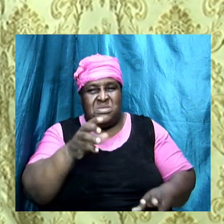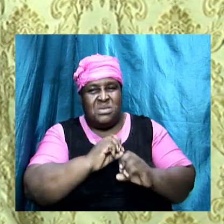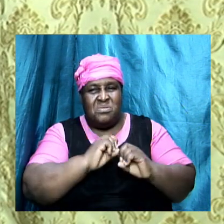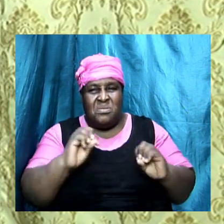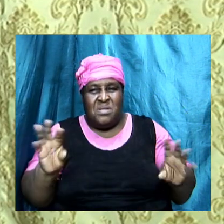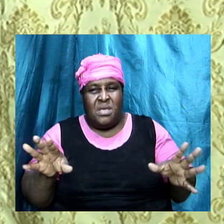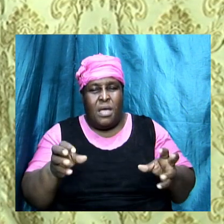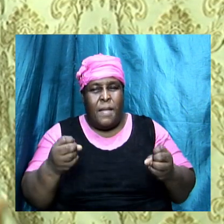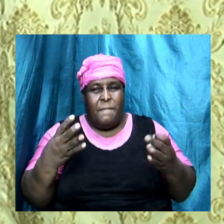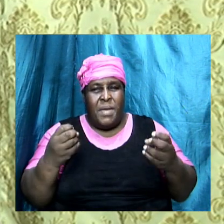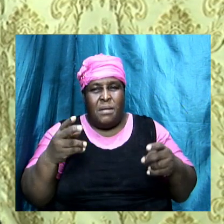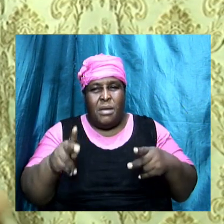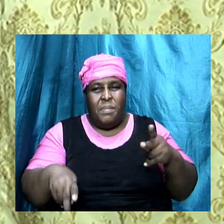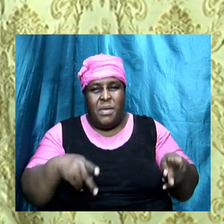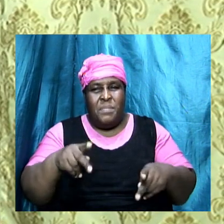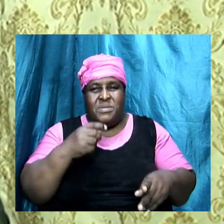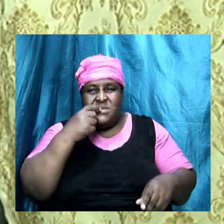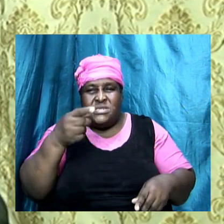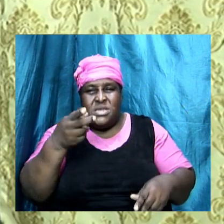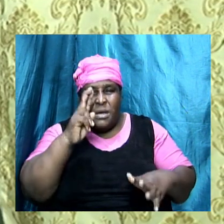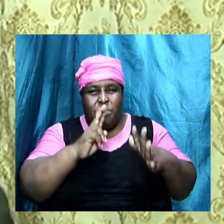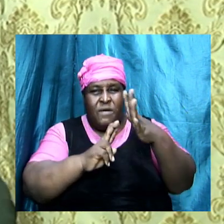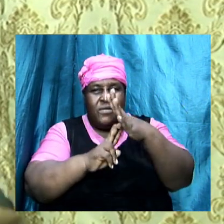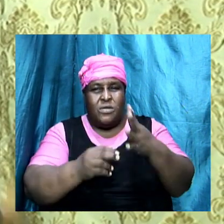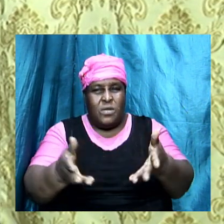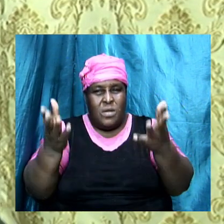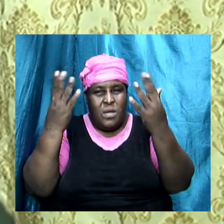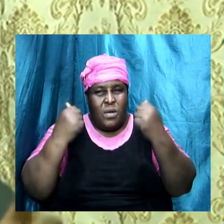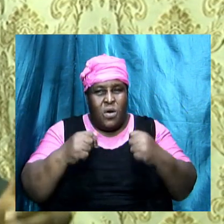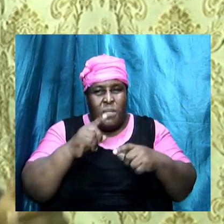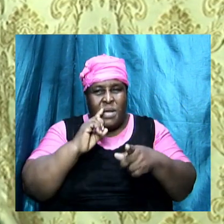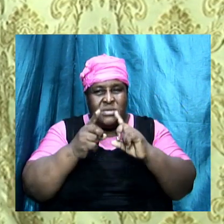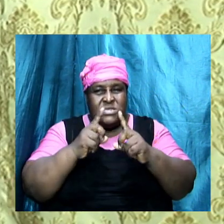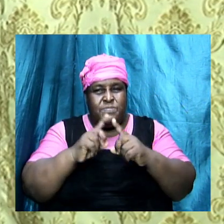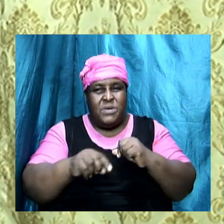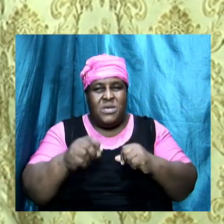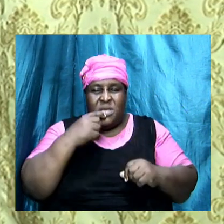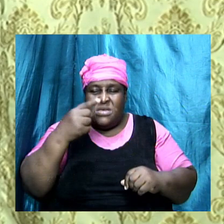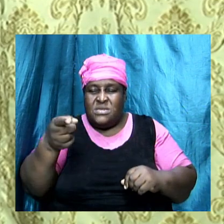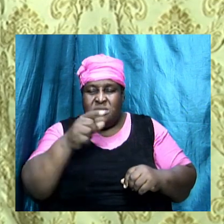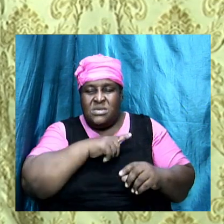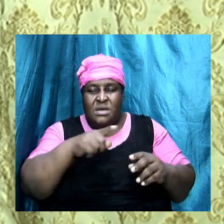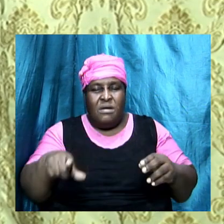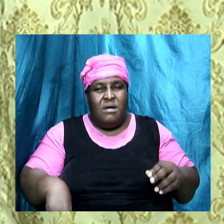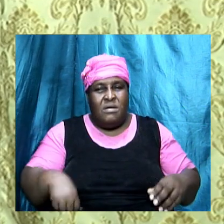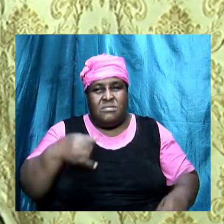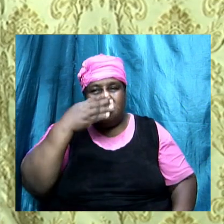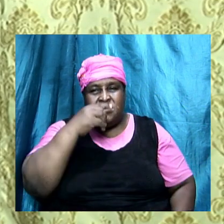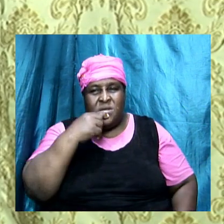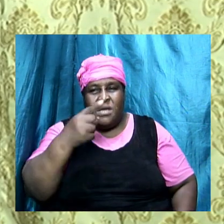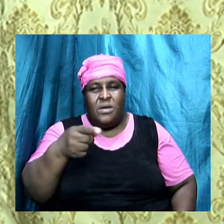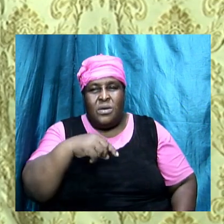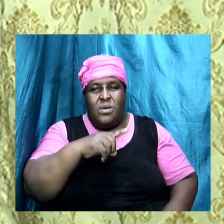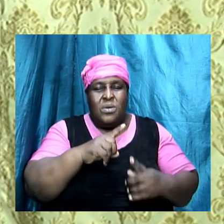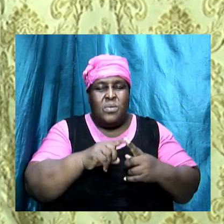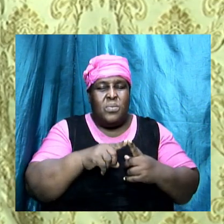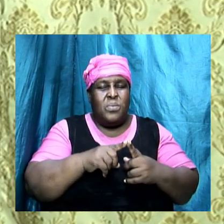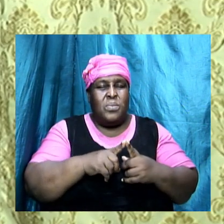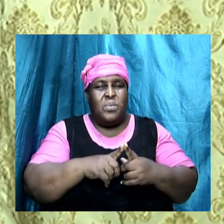and many people who say they are prophets they will come and they will talk to you and say don't say the Lord God and when you